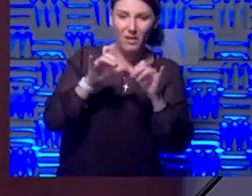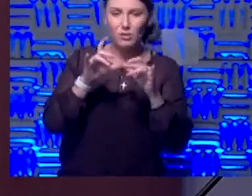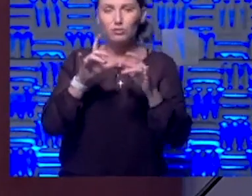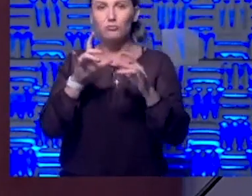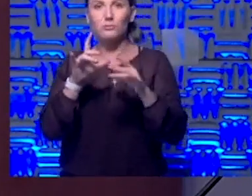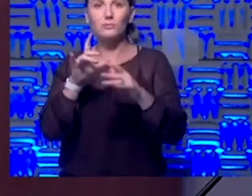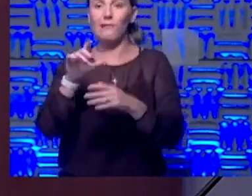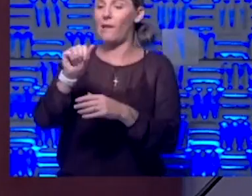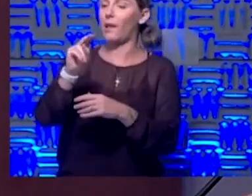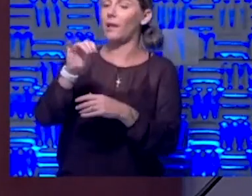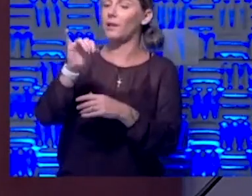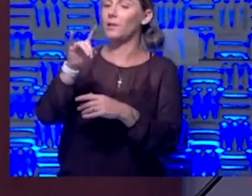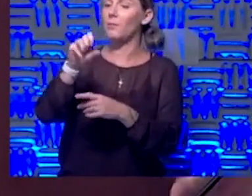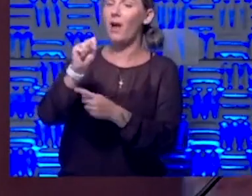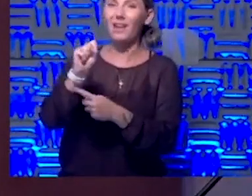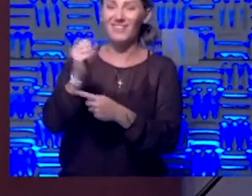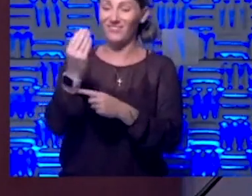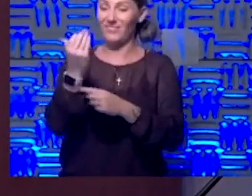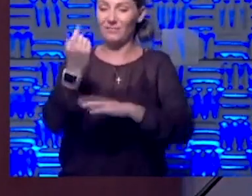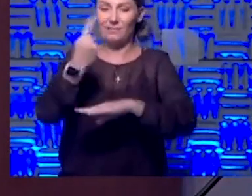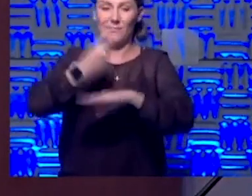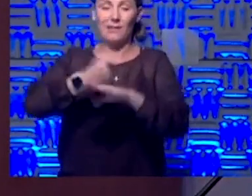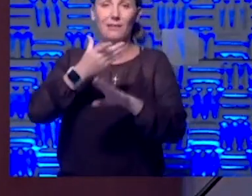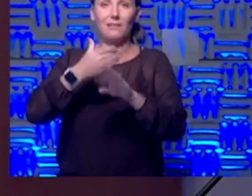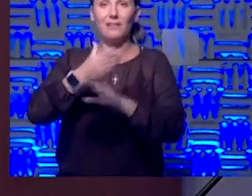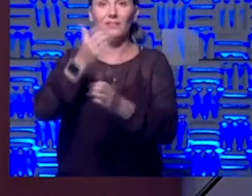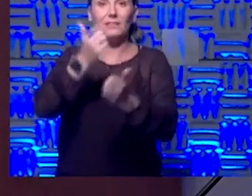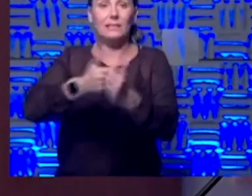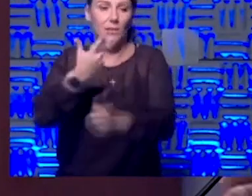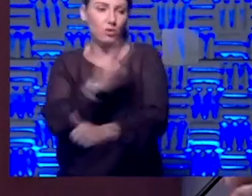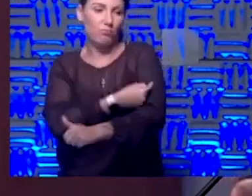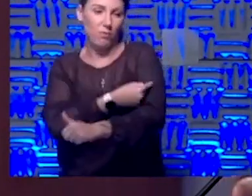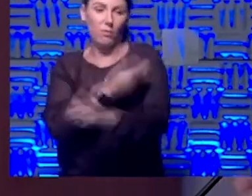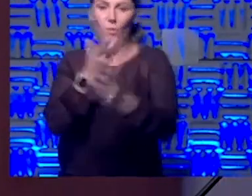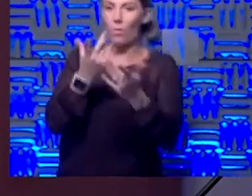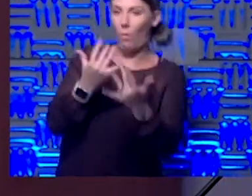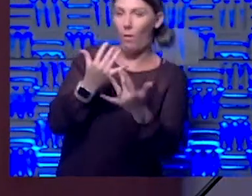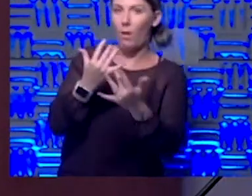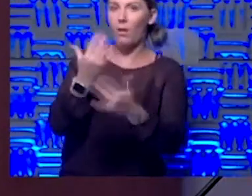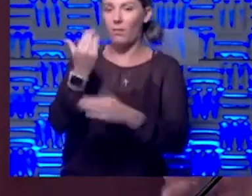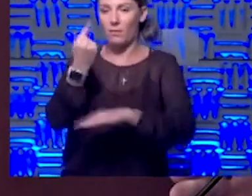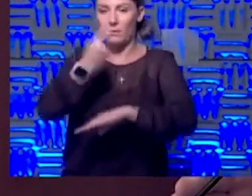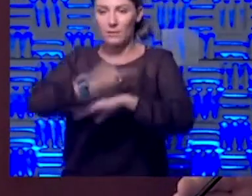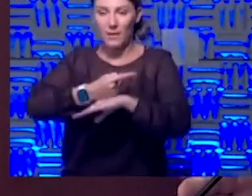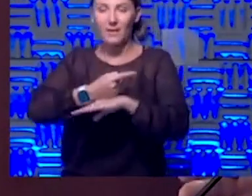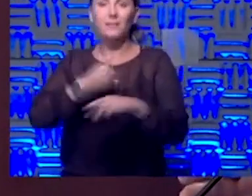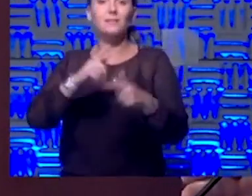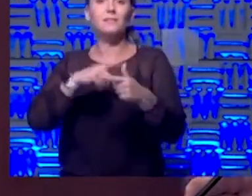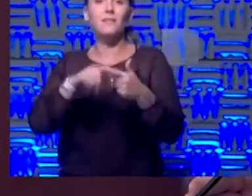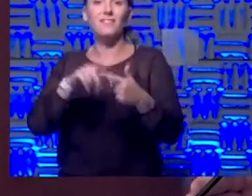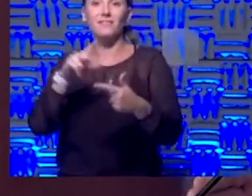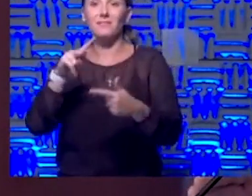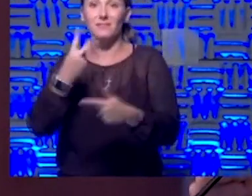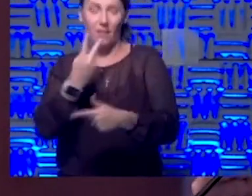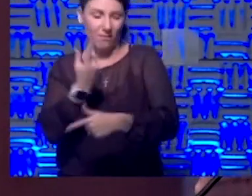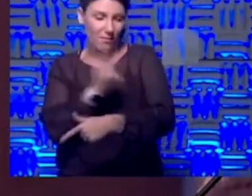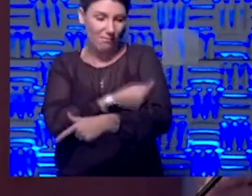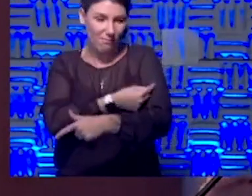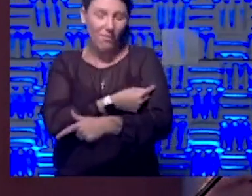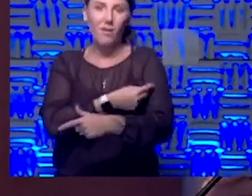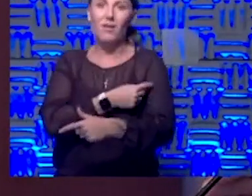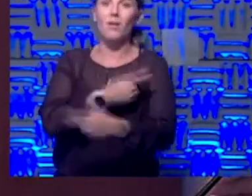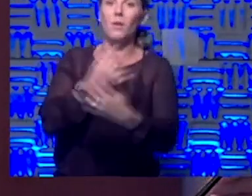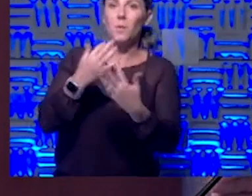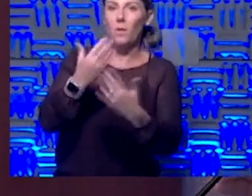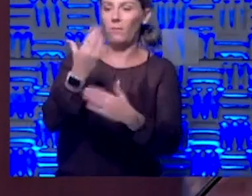days after each injection. So, we're going to measure it after the first injection and after the second injection. And we